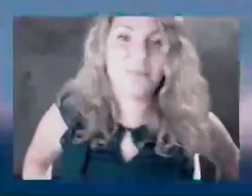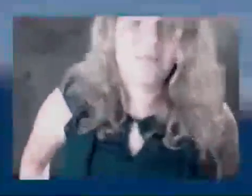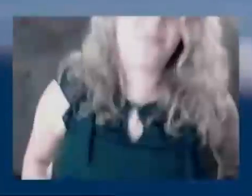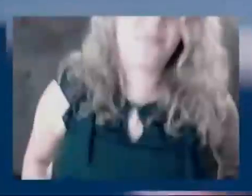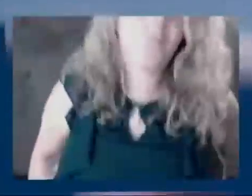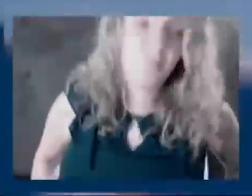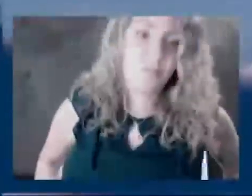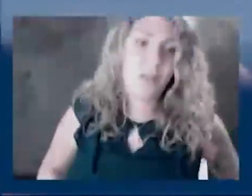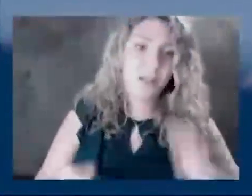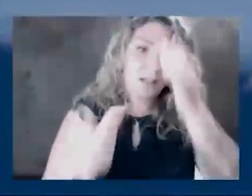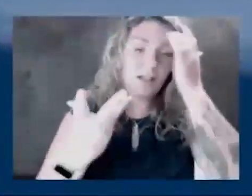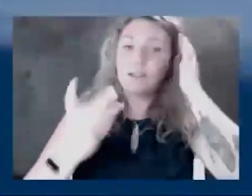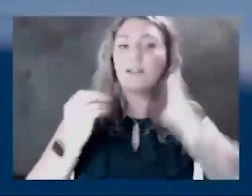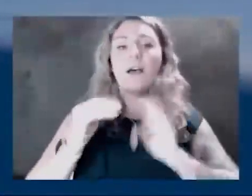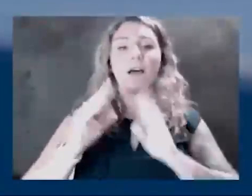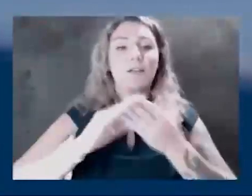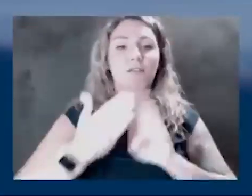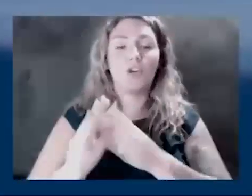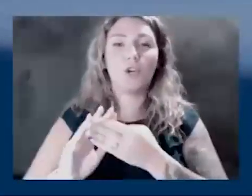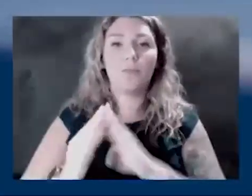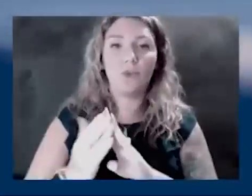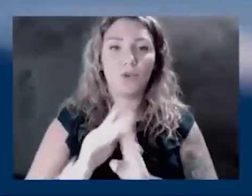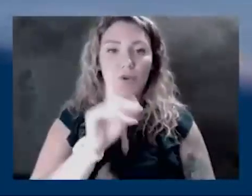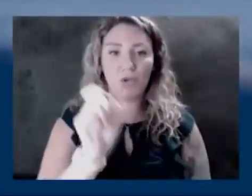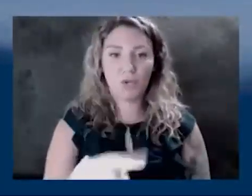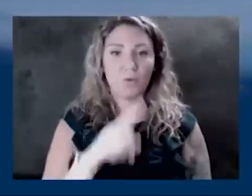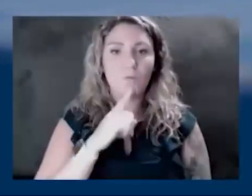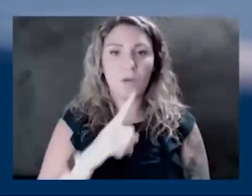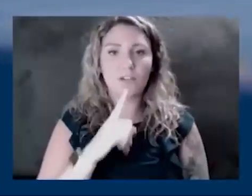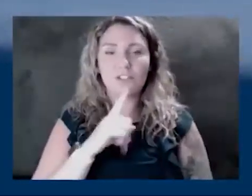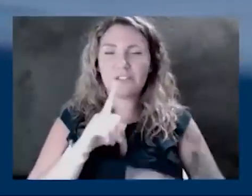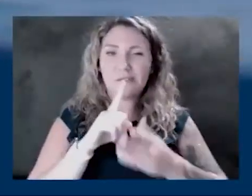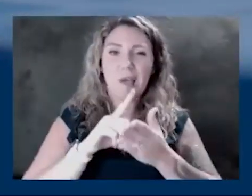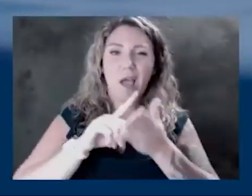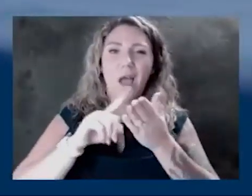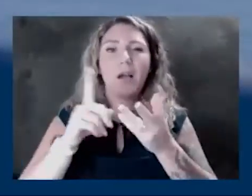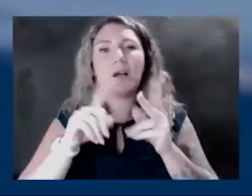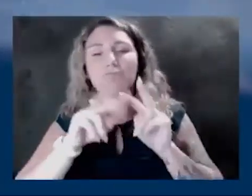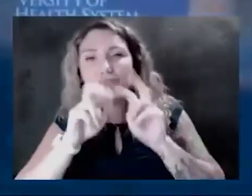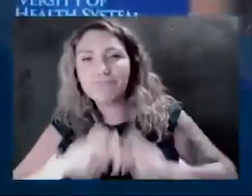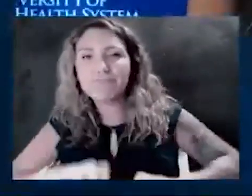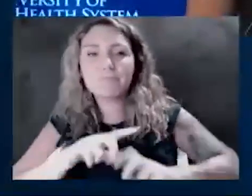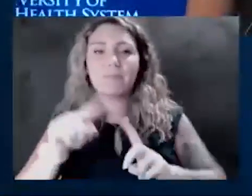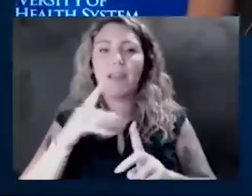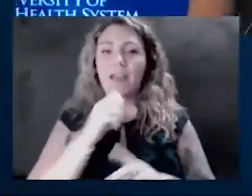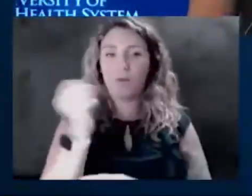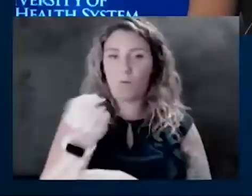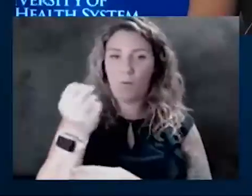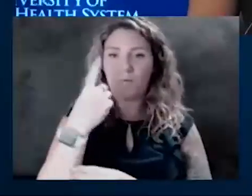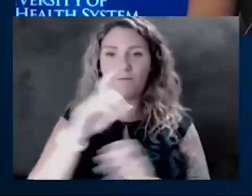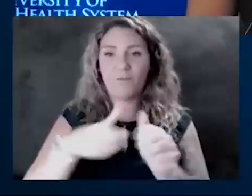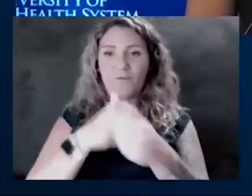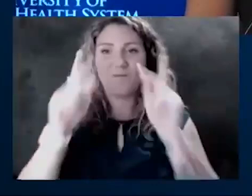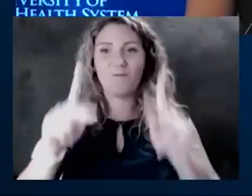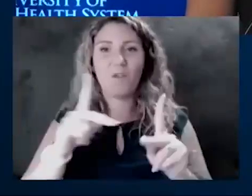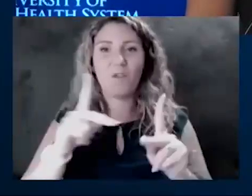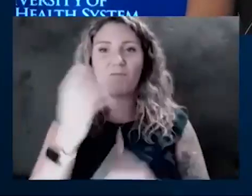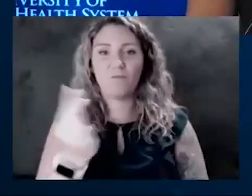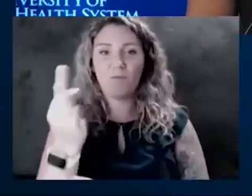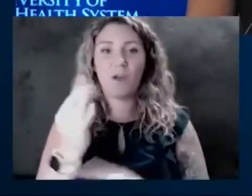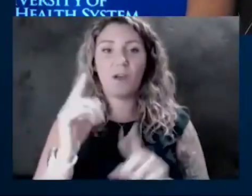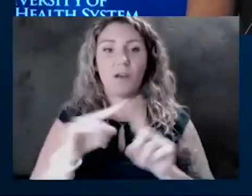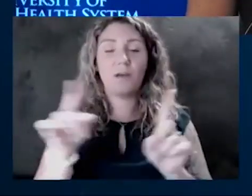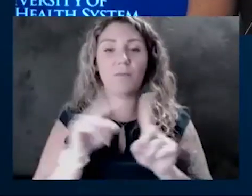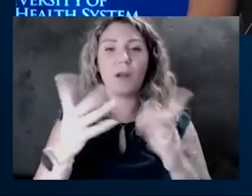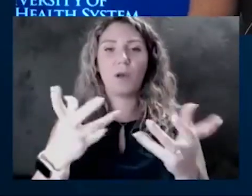sifting through them. I'm going to hold them also some of these for follow up Friday. So if we don't get to them, but I do want to ask Nancy's